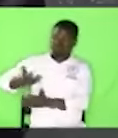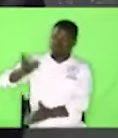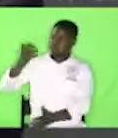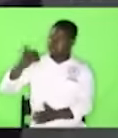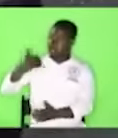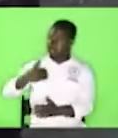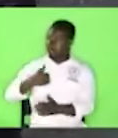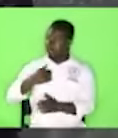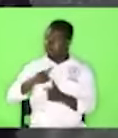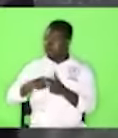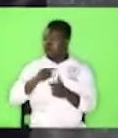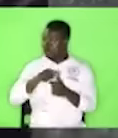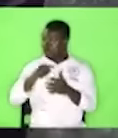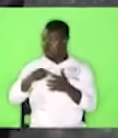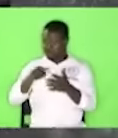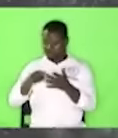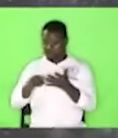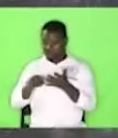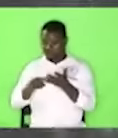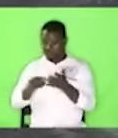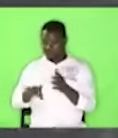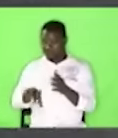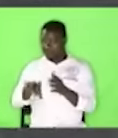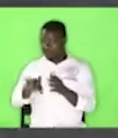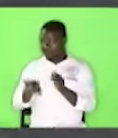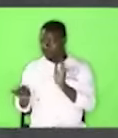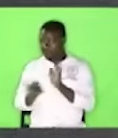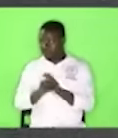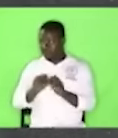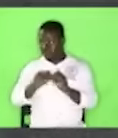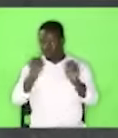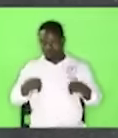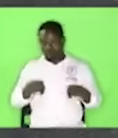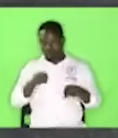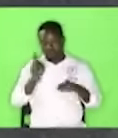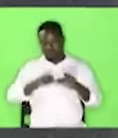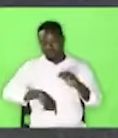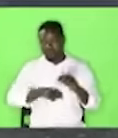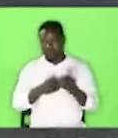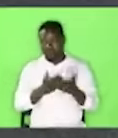cannot find them in any shop to buy. You can't purchase them.